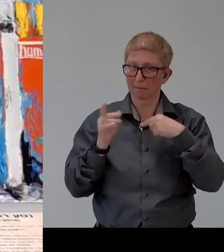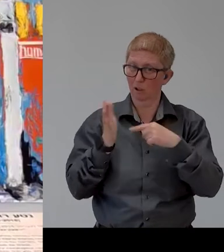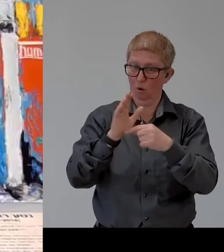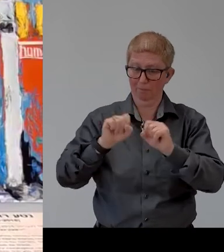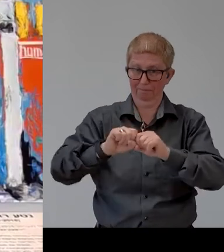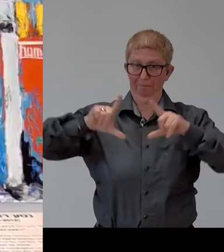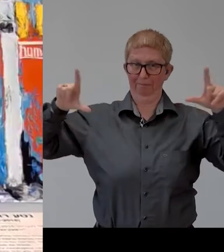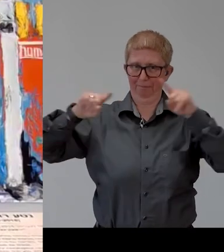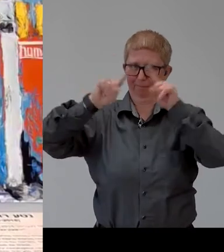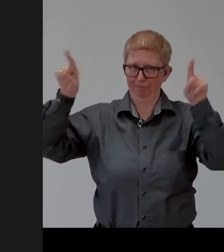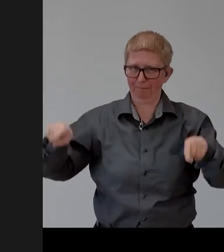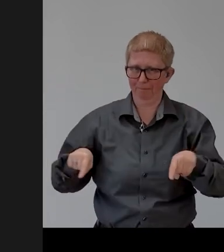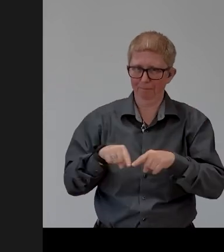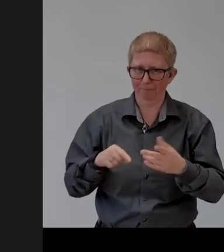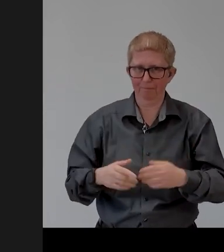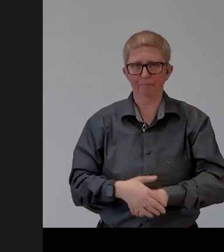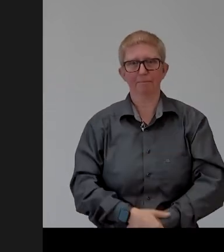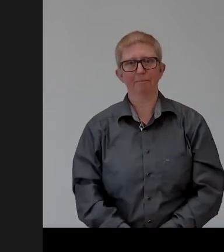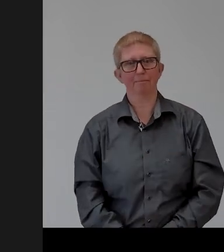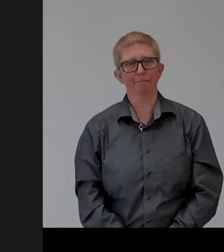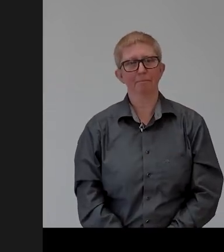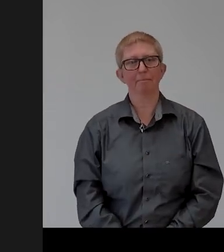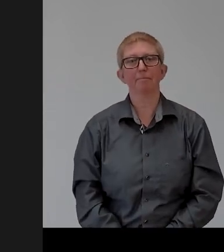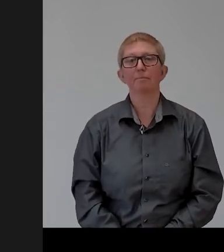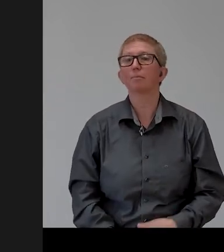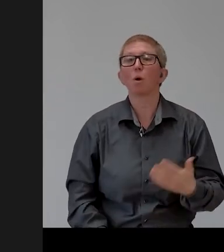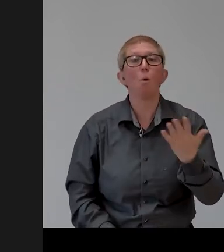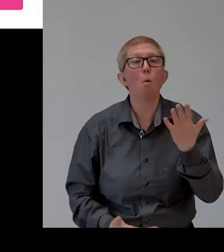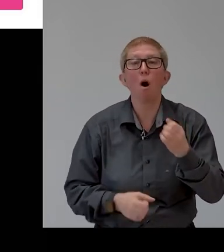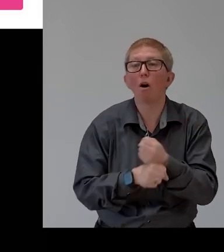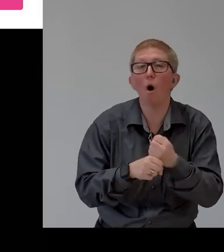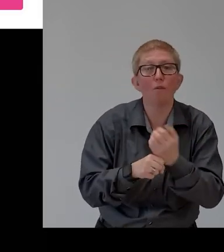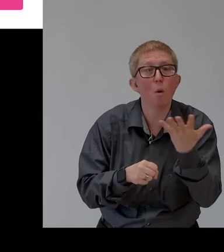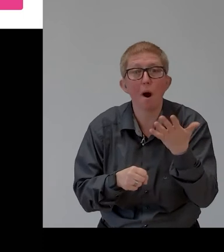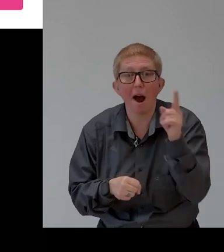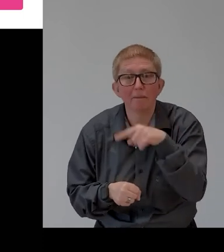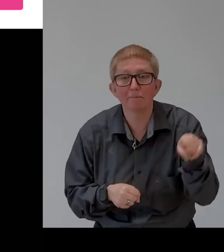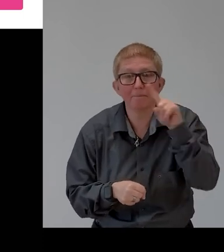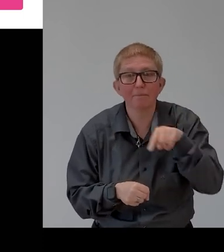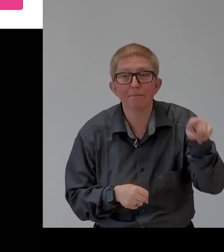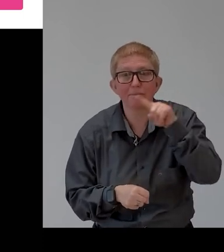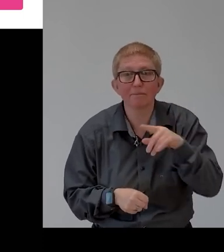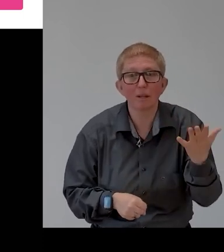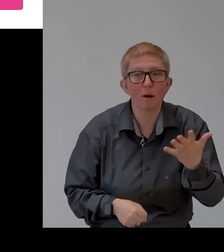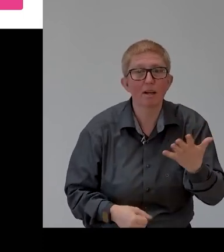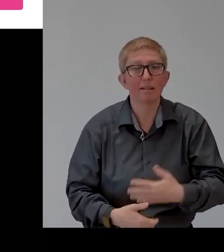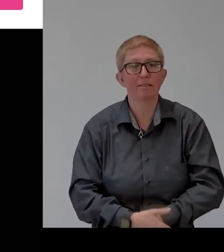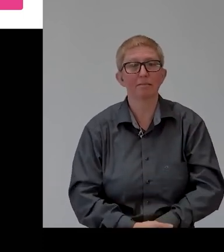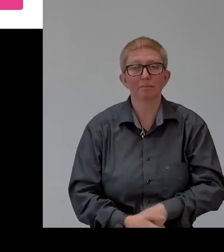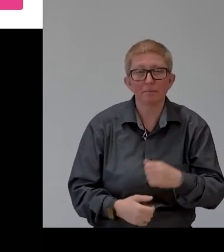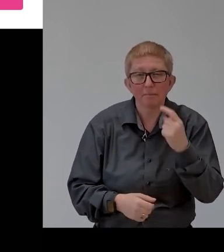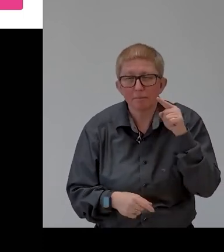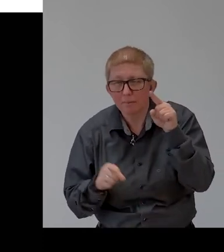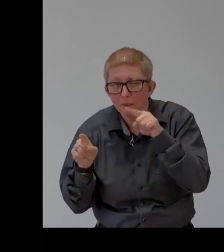and try to look for that cup of coffee so i hope that's what you guys are seeing we're looking